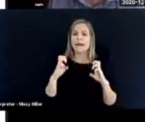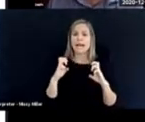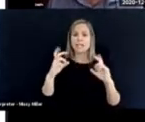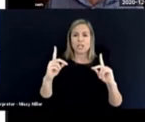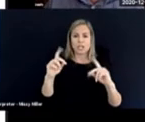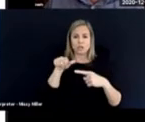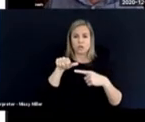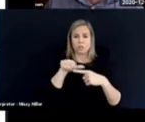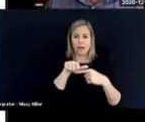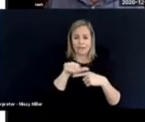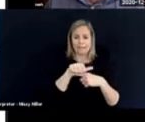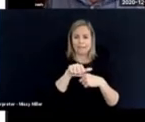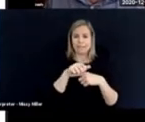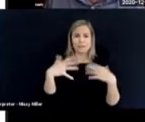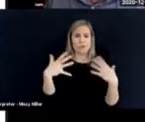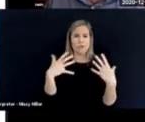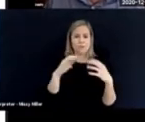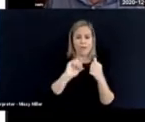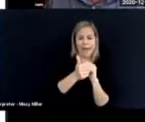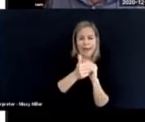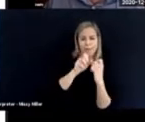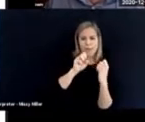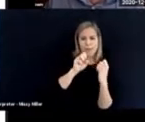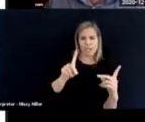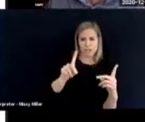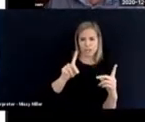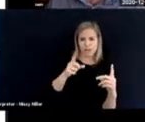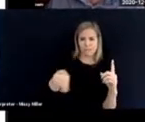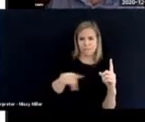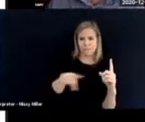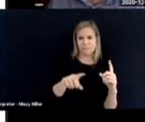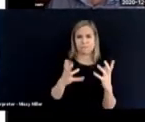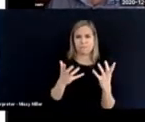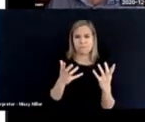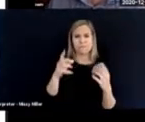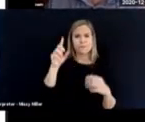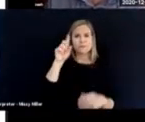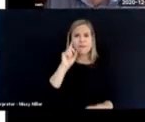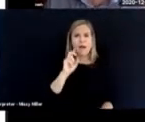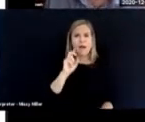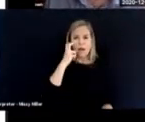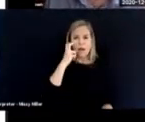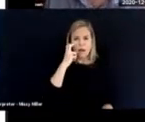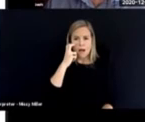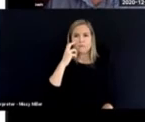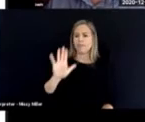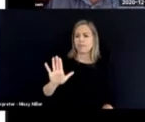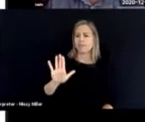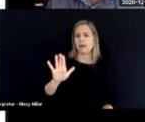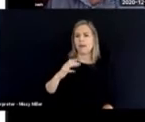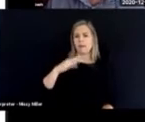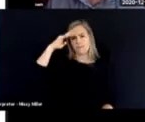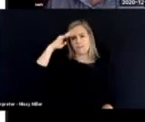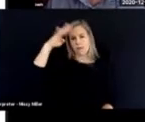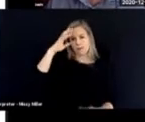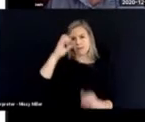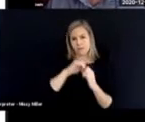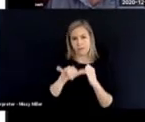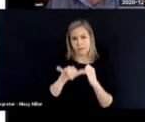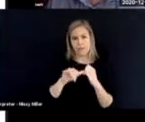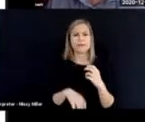you to the heart of the deaf blind philosophy of education. And then the bottom, it says,